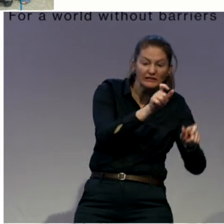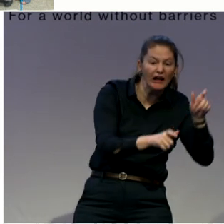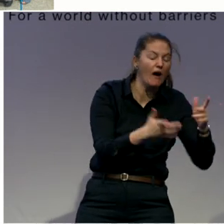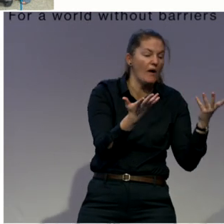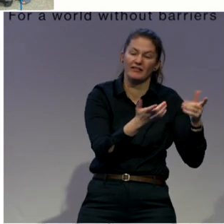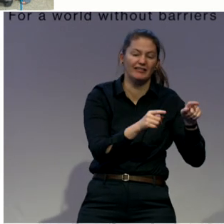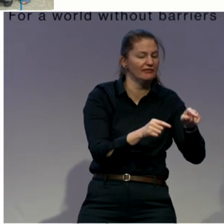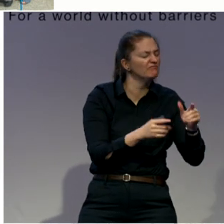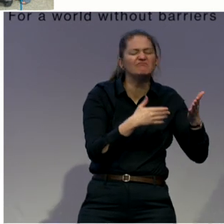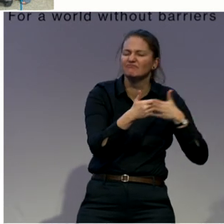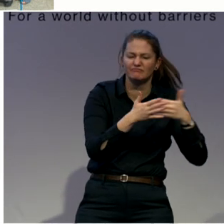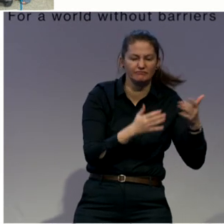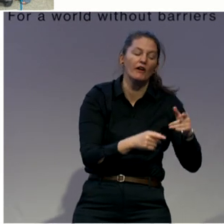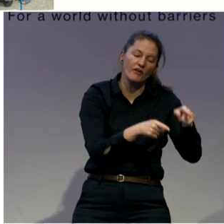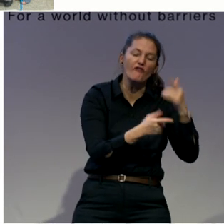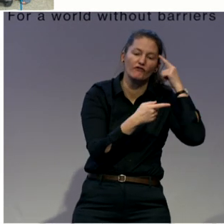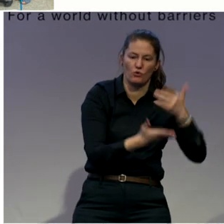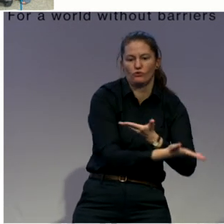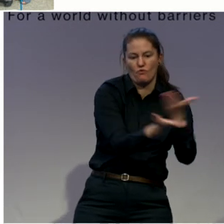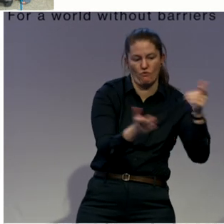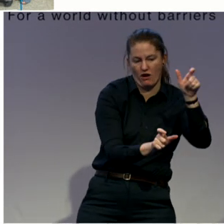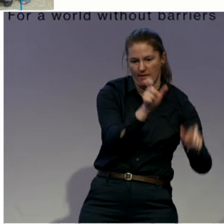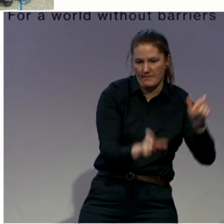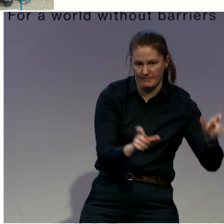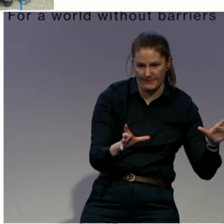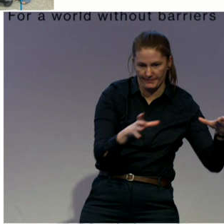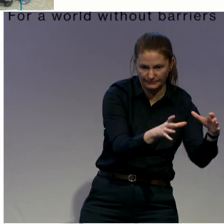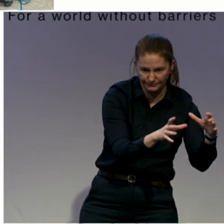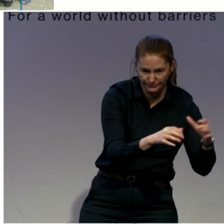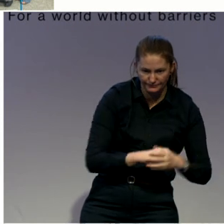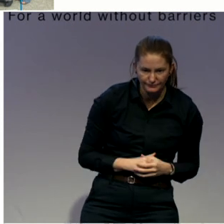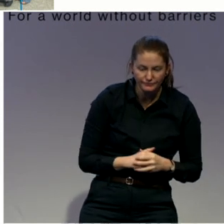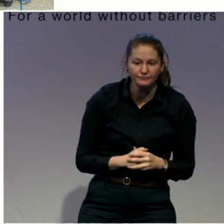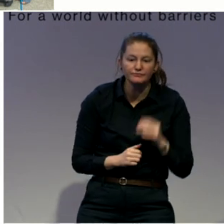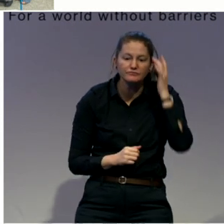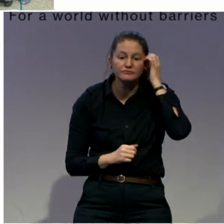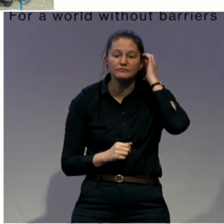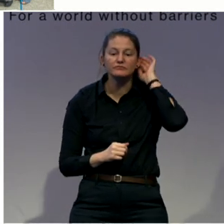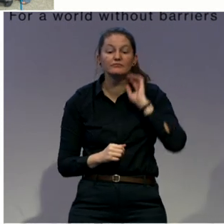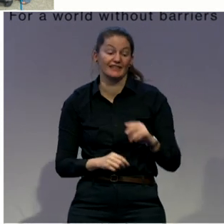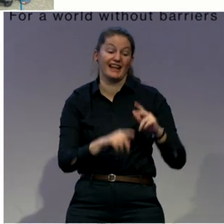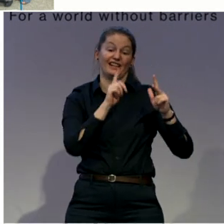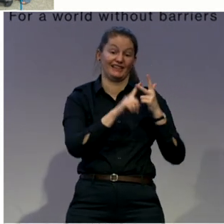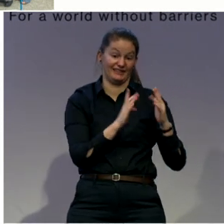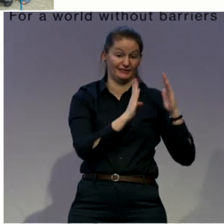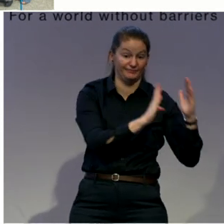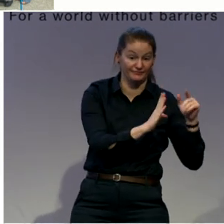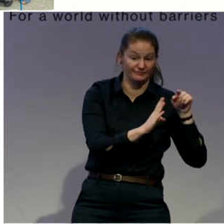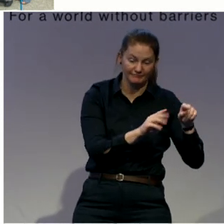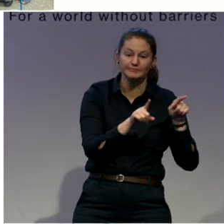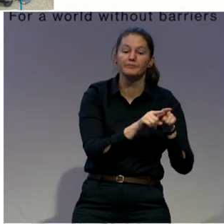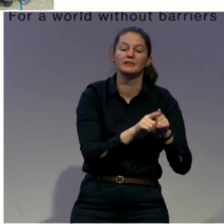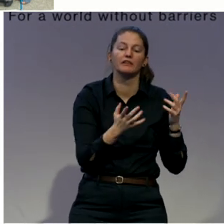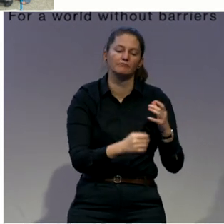technical assistance to the disability response teams to ensure that they feel empowered and they have the